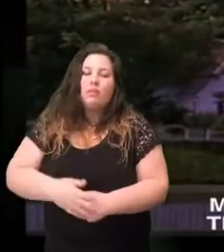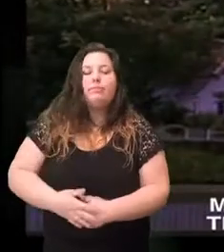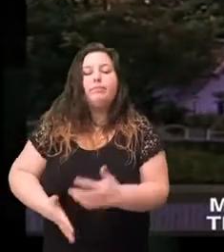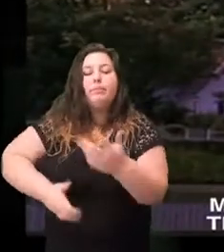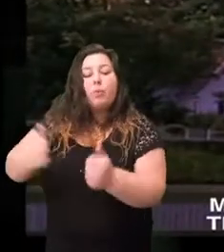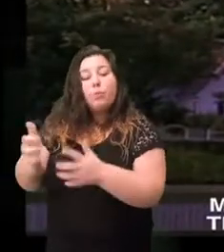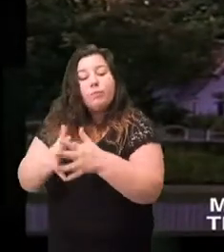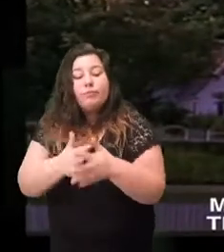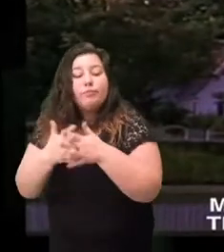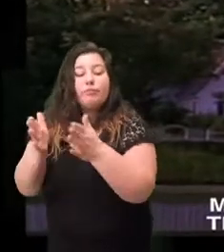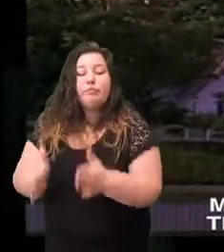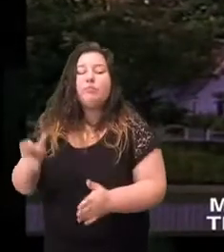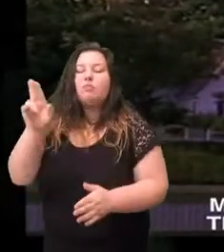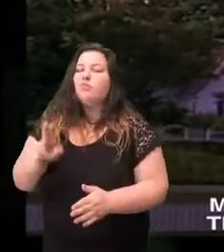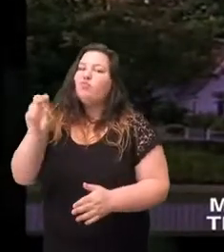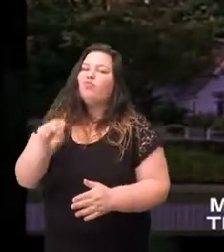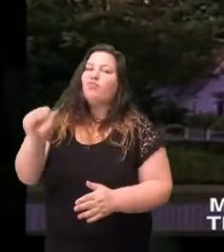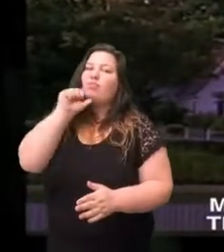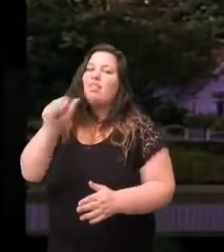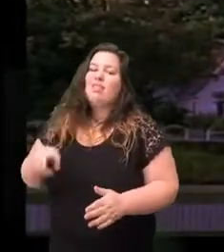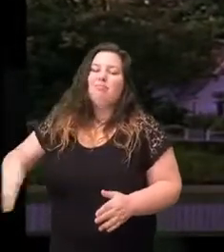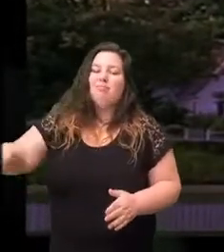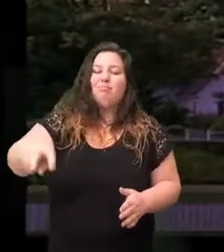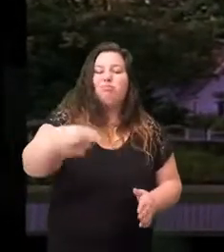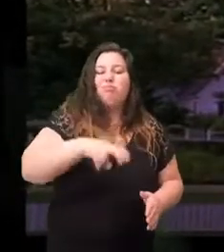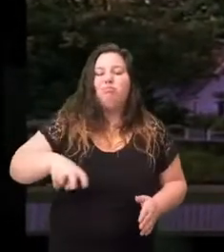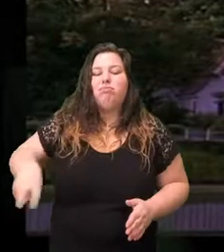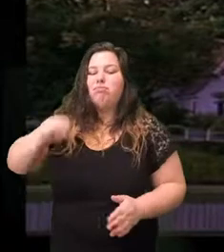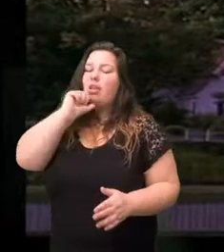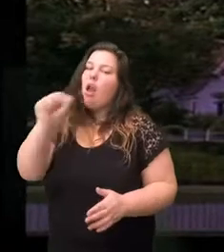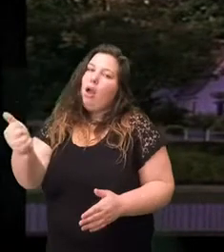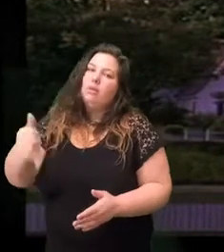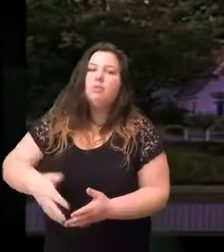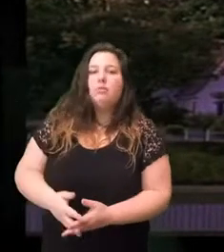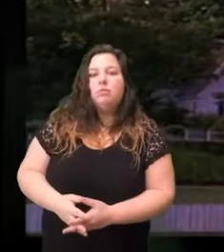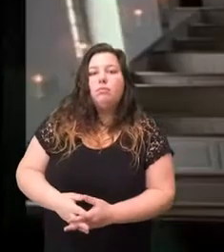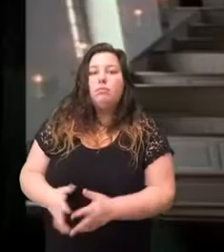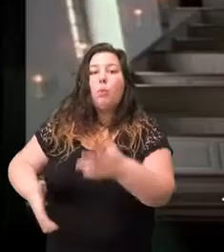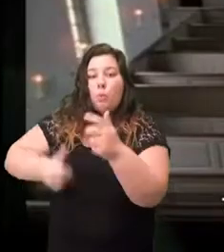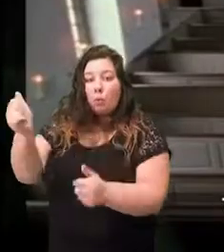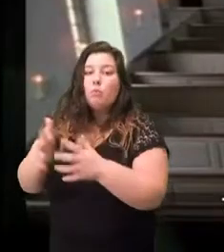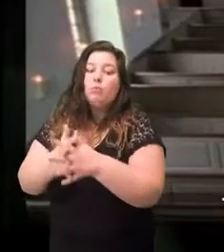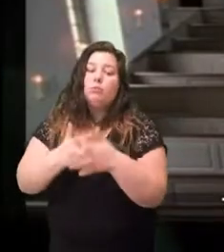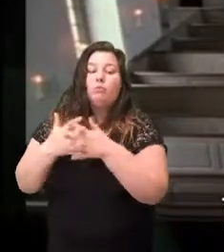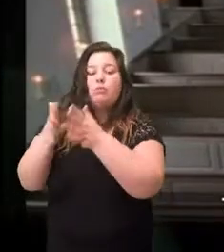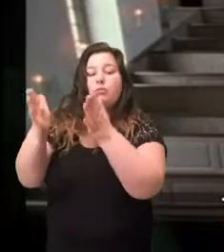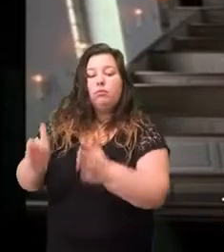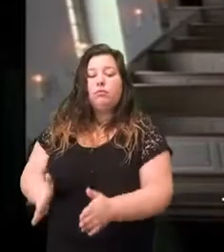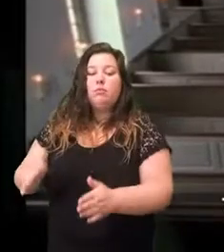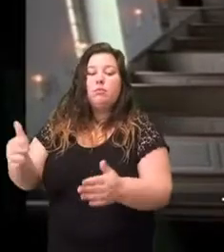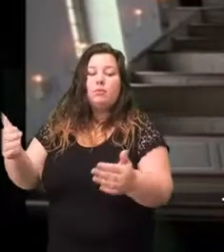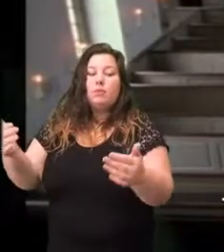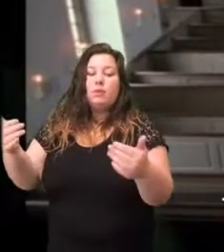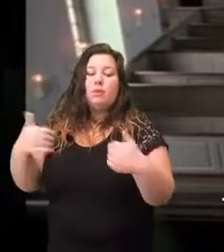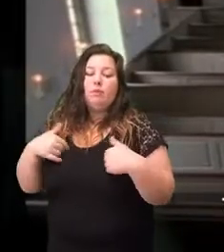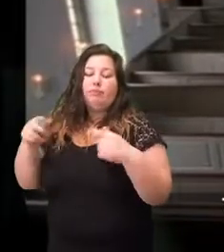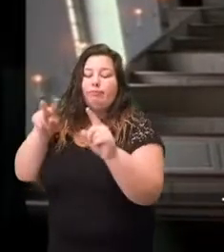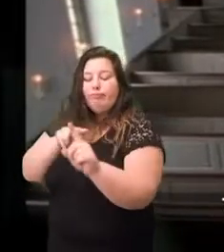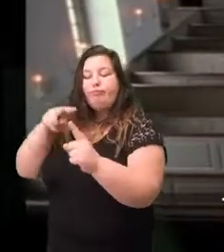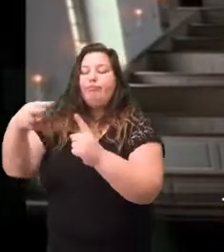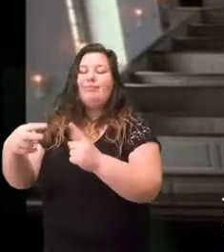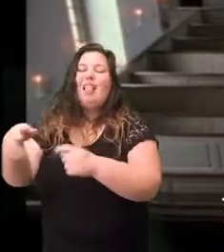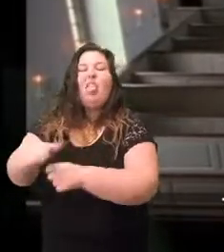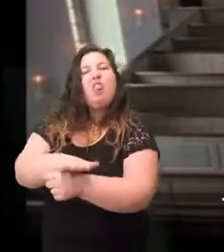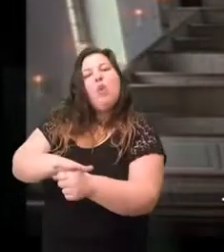most Americans have never traveled more than 30 miles from the place where they were born they view the world